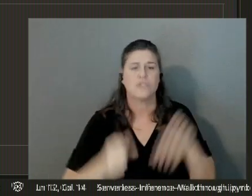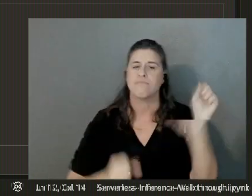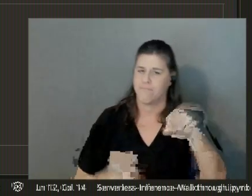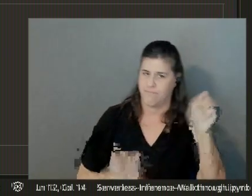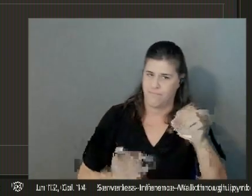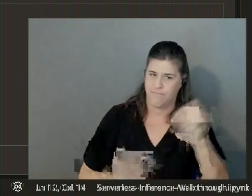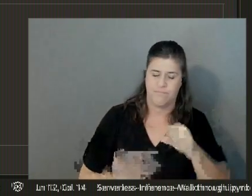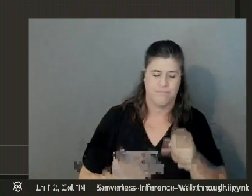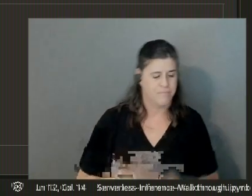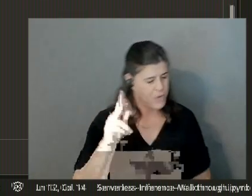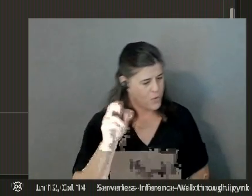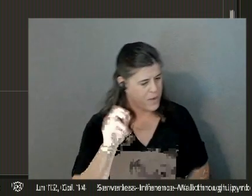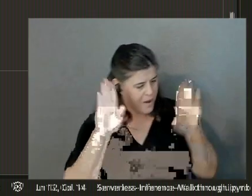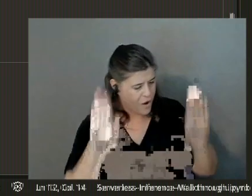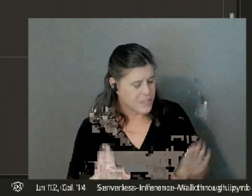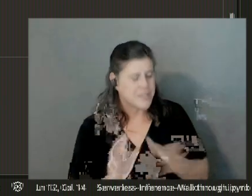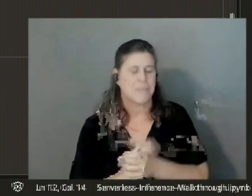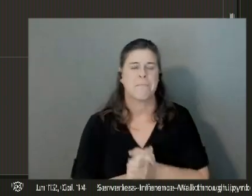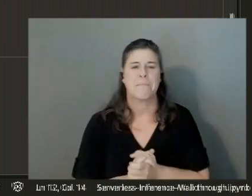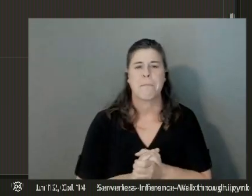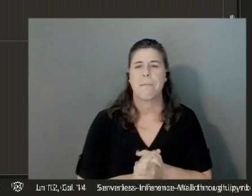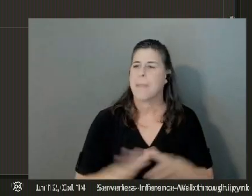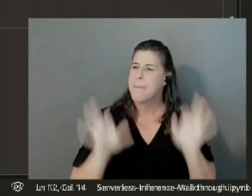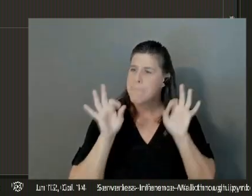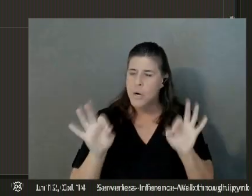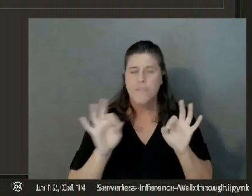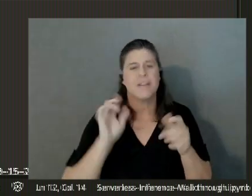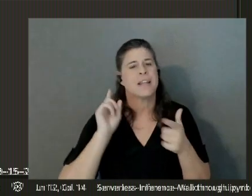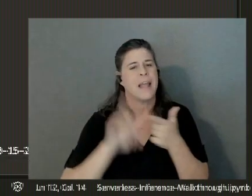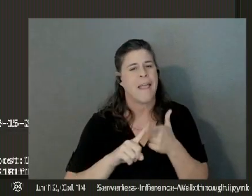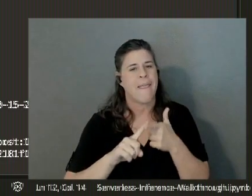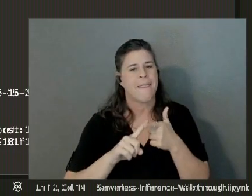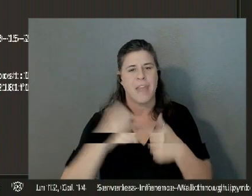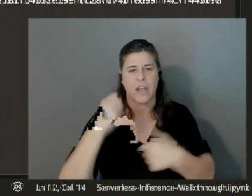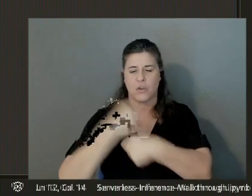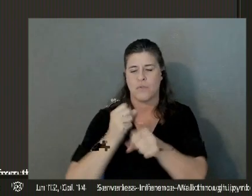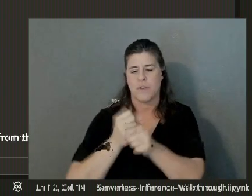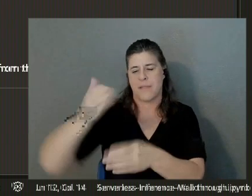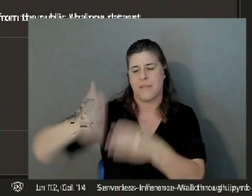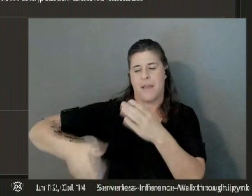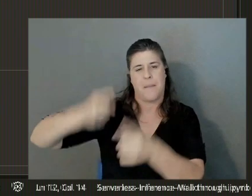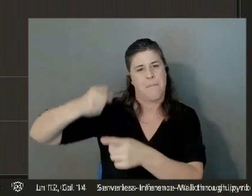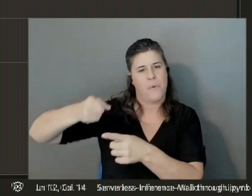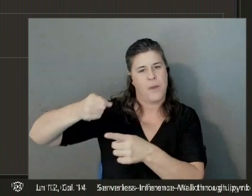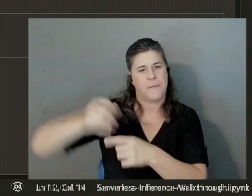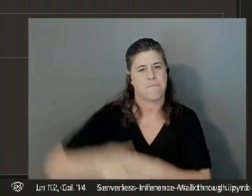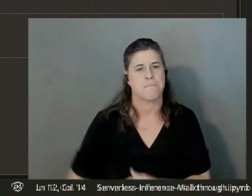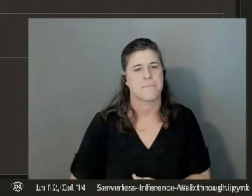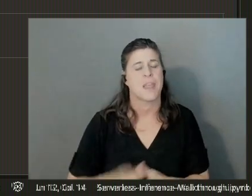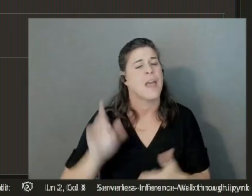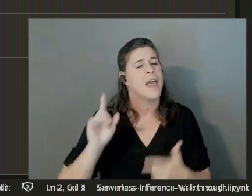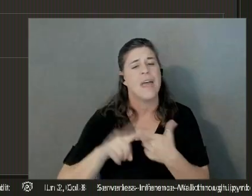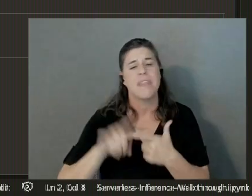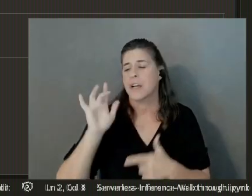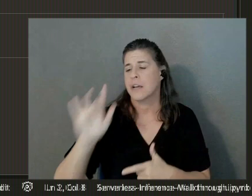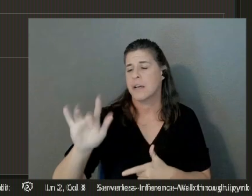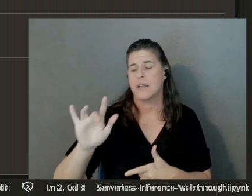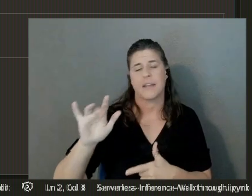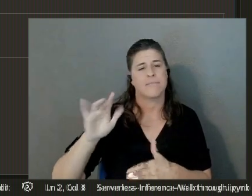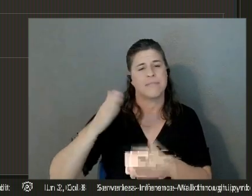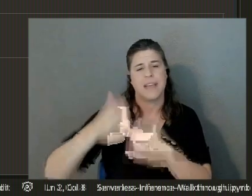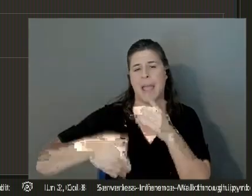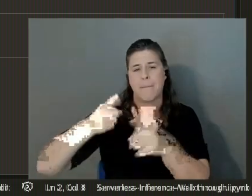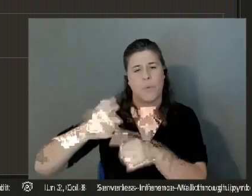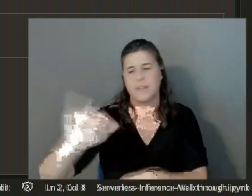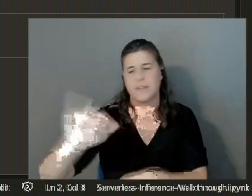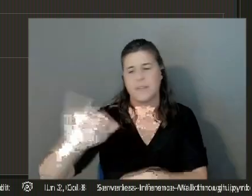Awesome. Perfect. And then you go create the endpoint. And then you would just hit the endpoint like you would any endpoint today using